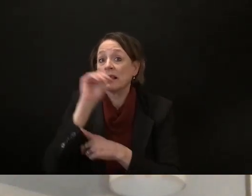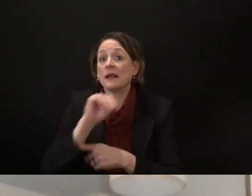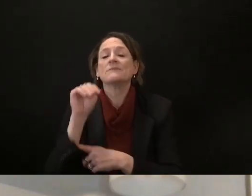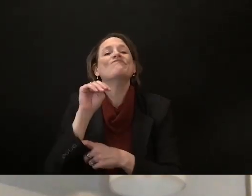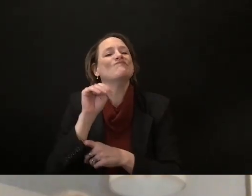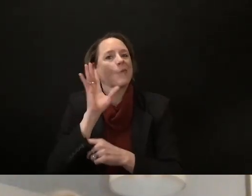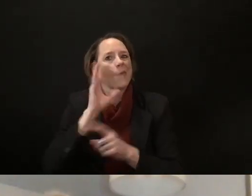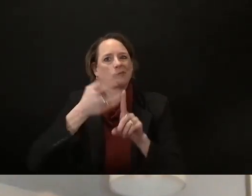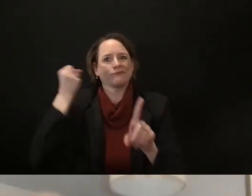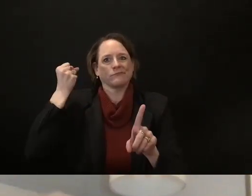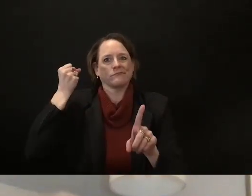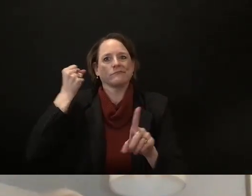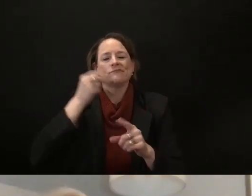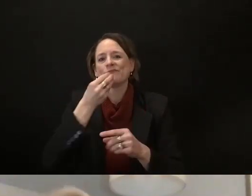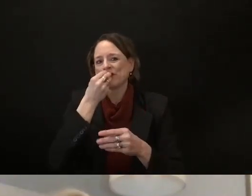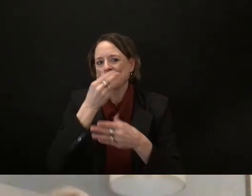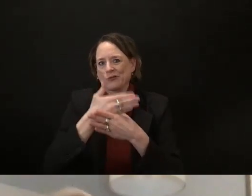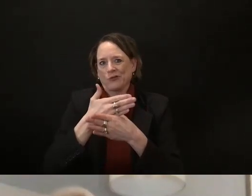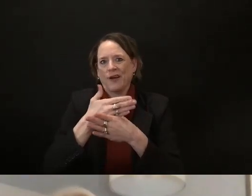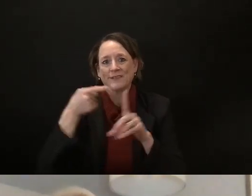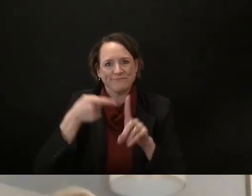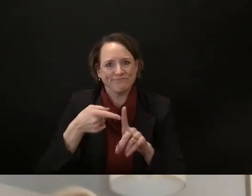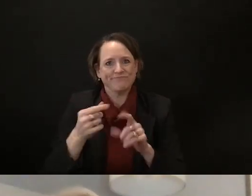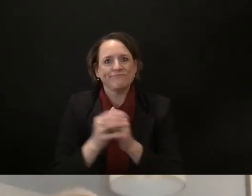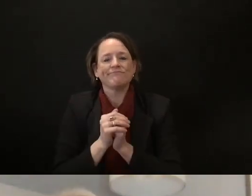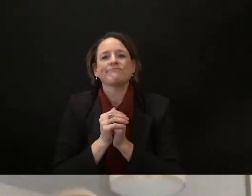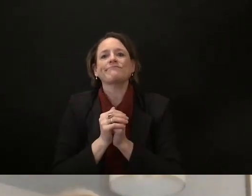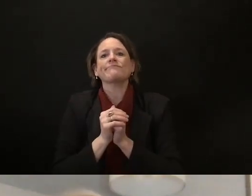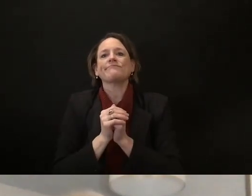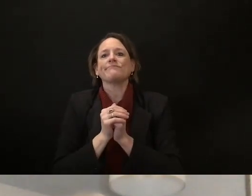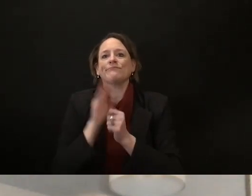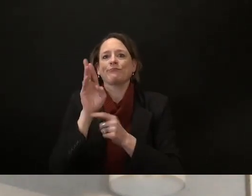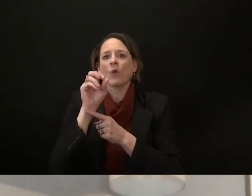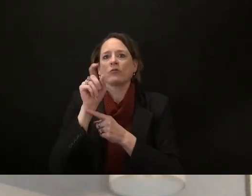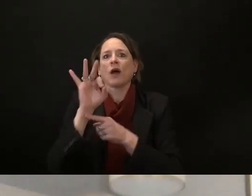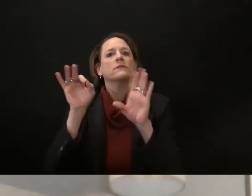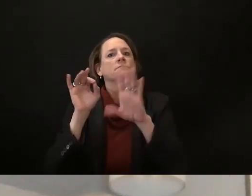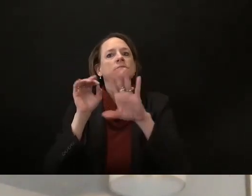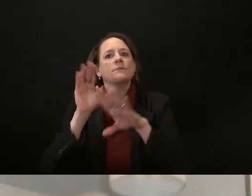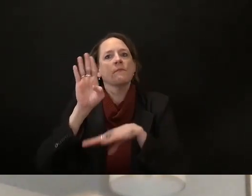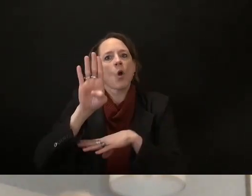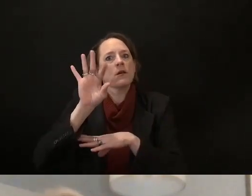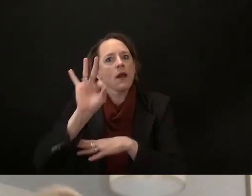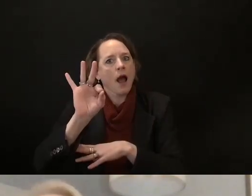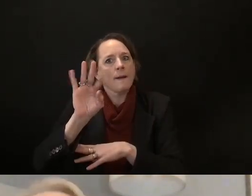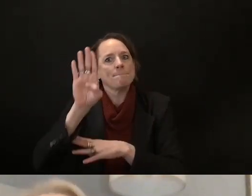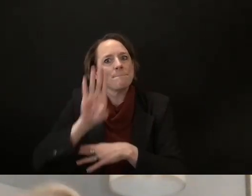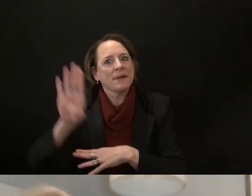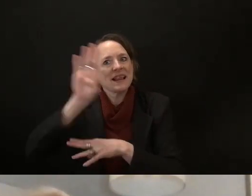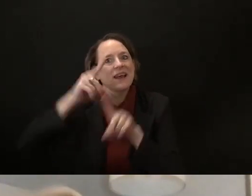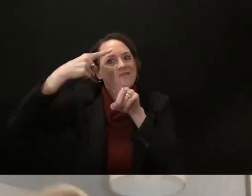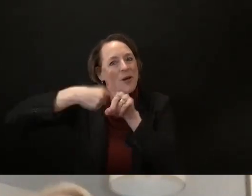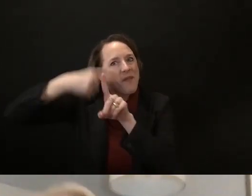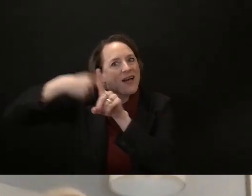federal government and so 49 million a month right right 49 million every single month and that goes directly to individuals